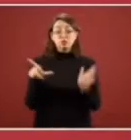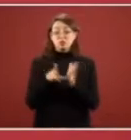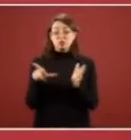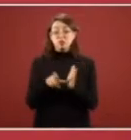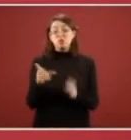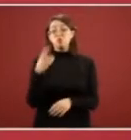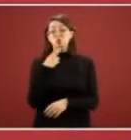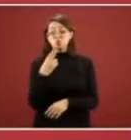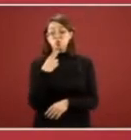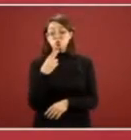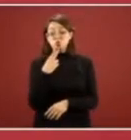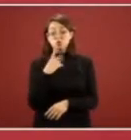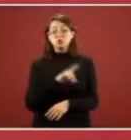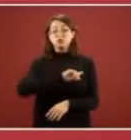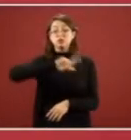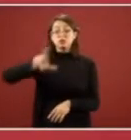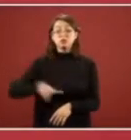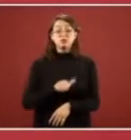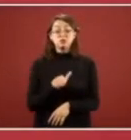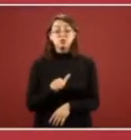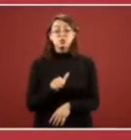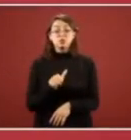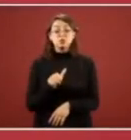este pagar más